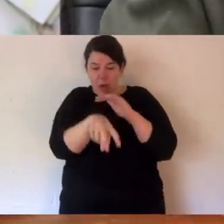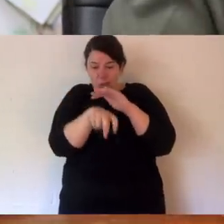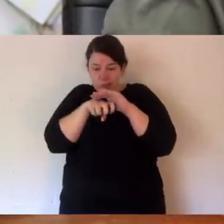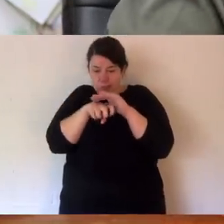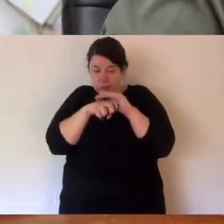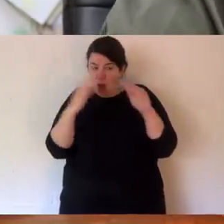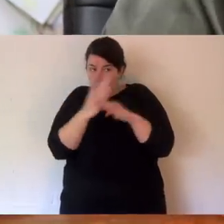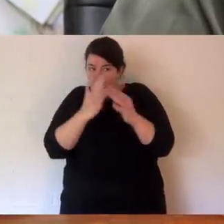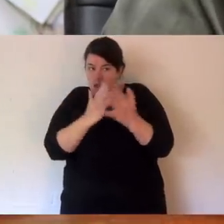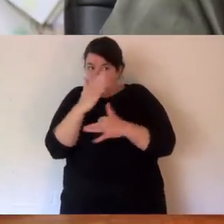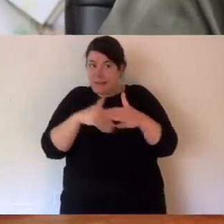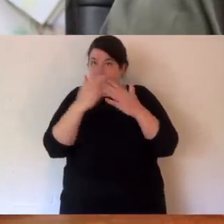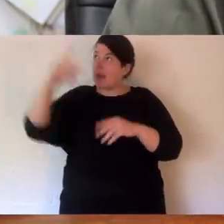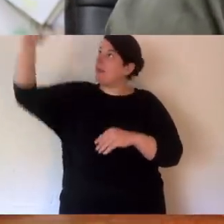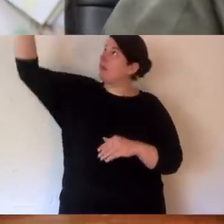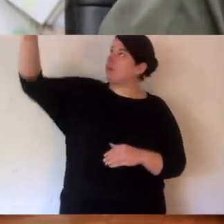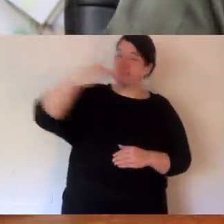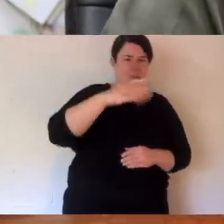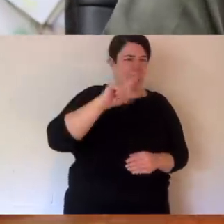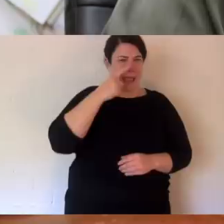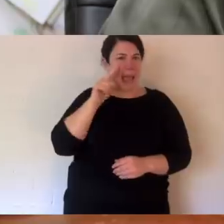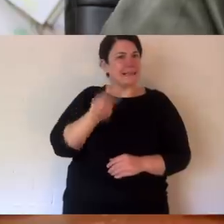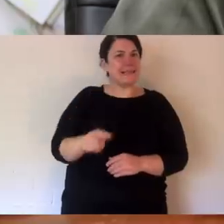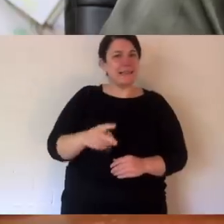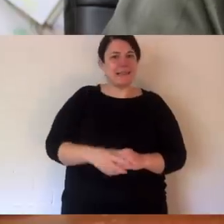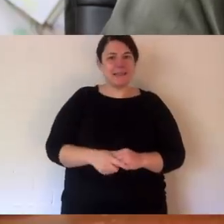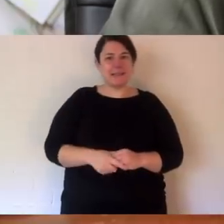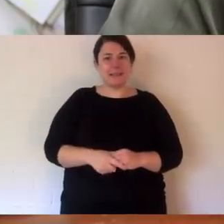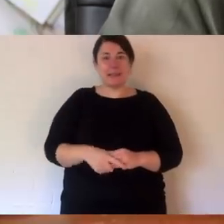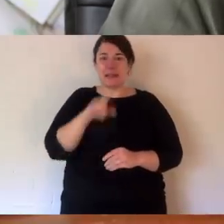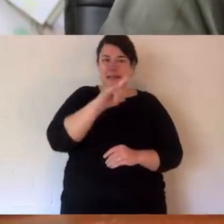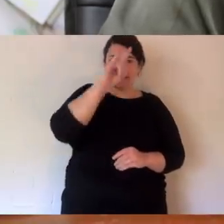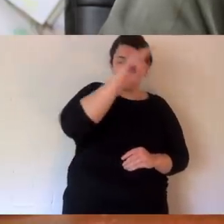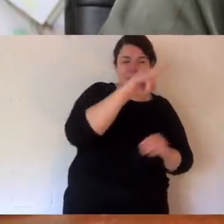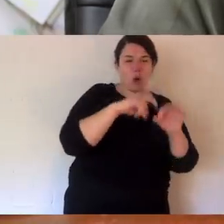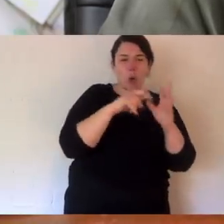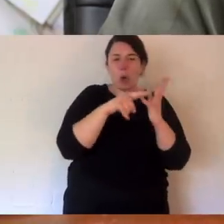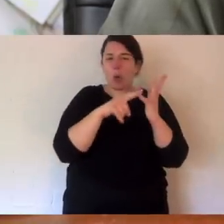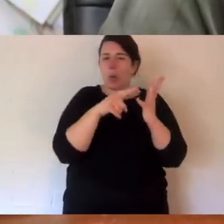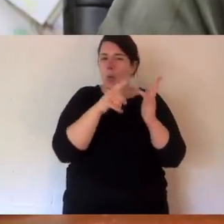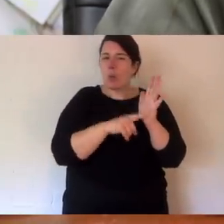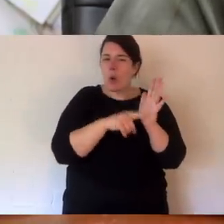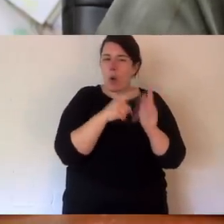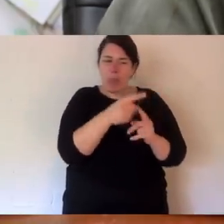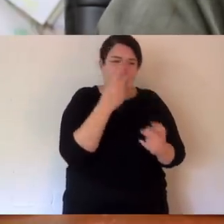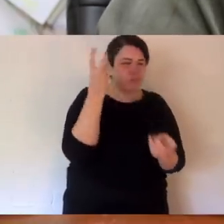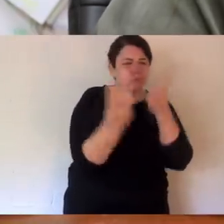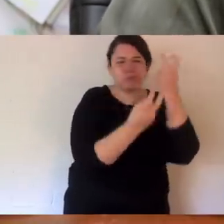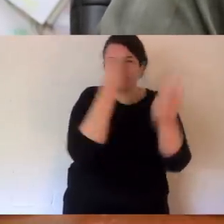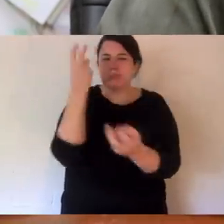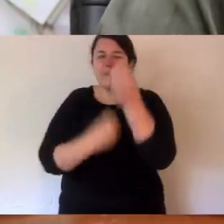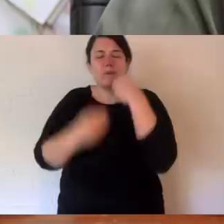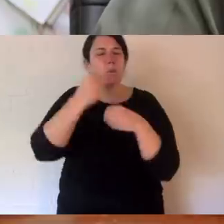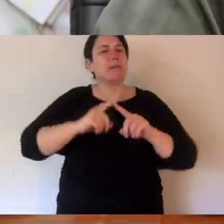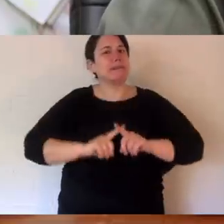if Ella just stays in her dray at daytime, the eagle can't spot her. It's that simple. With the devil and quoll, they hunt really